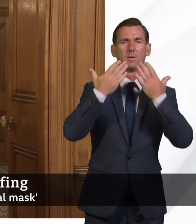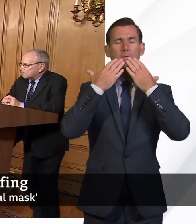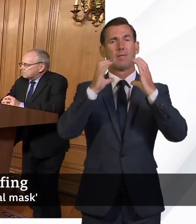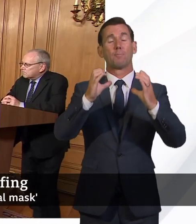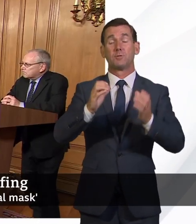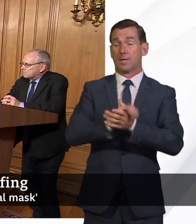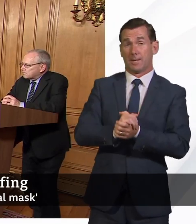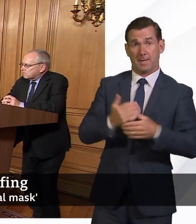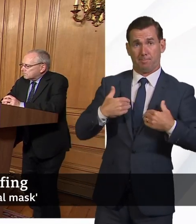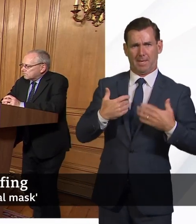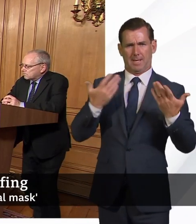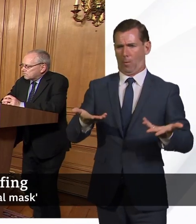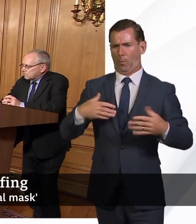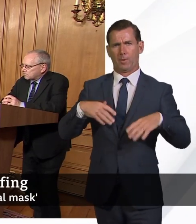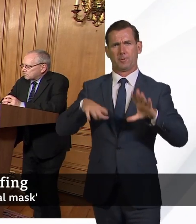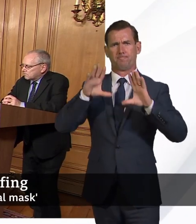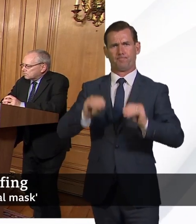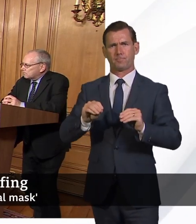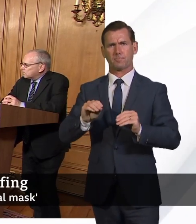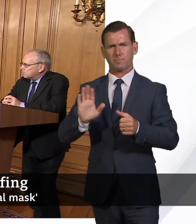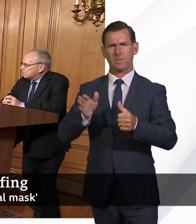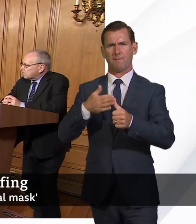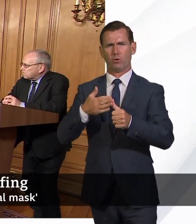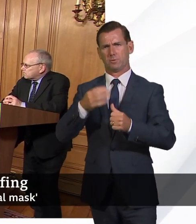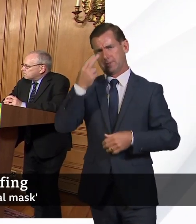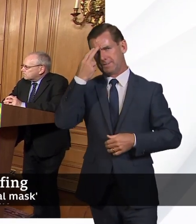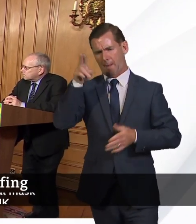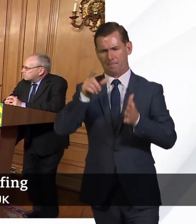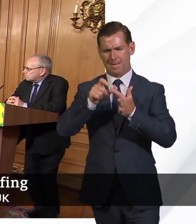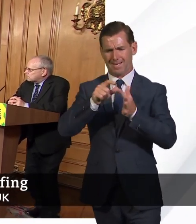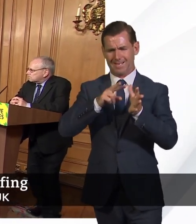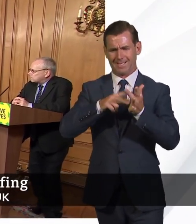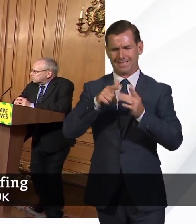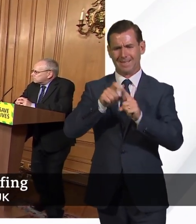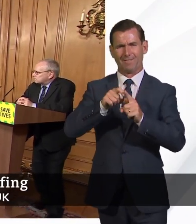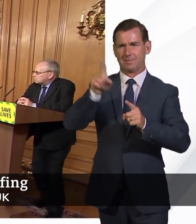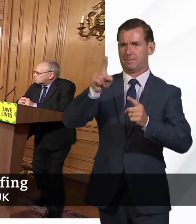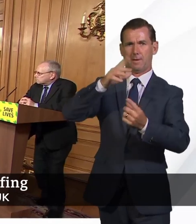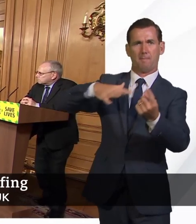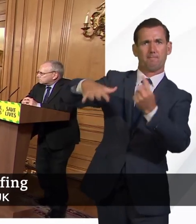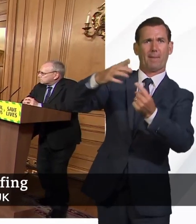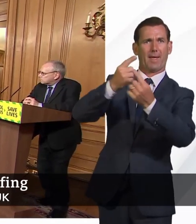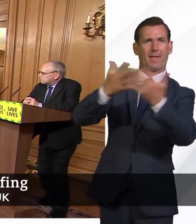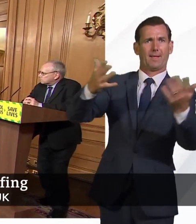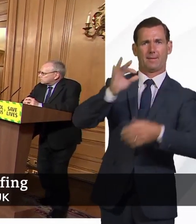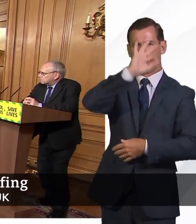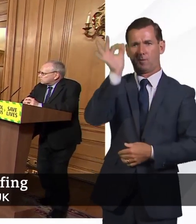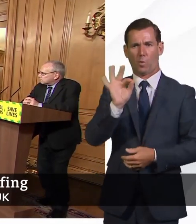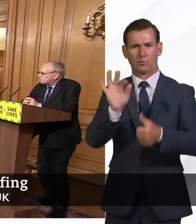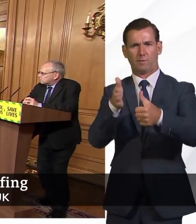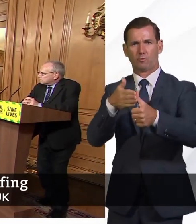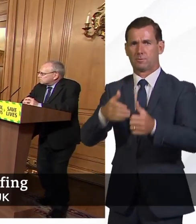I'm going to turn to David from Sunderland, a member of the public, who has the first question. these are questions.